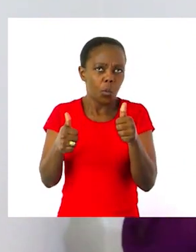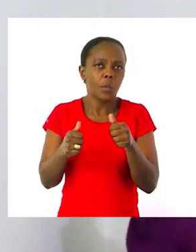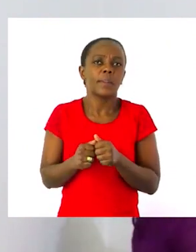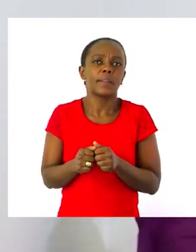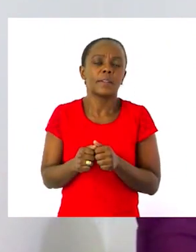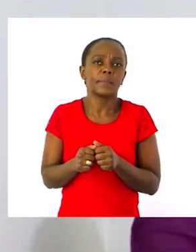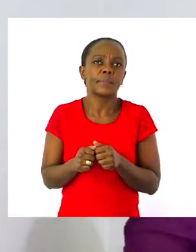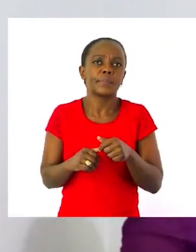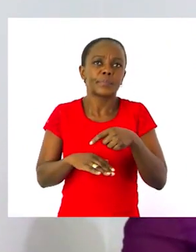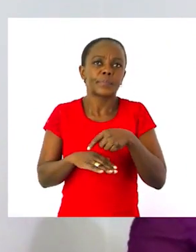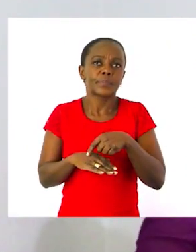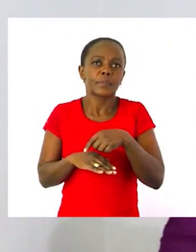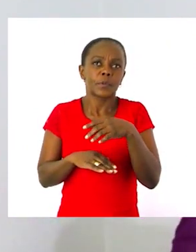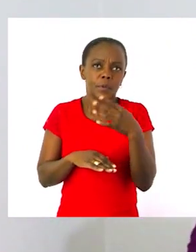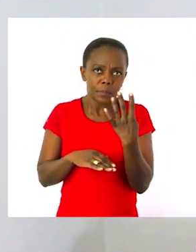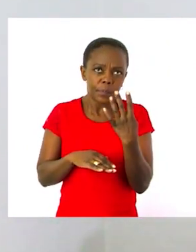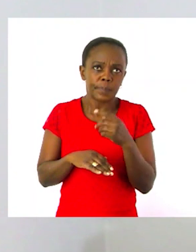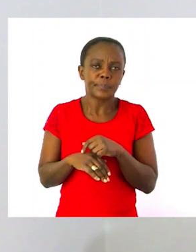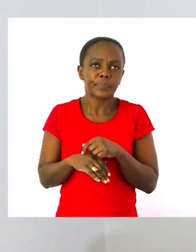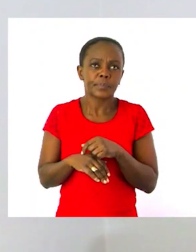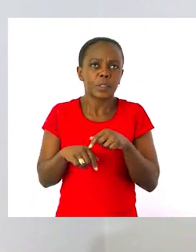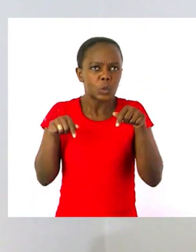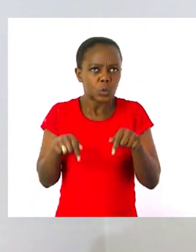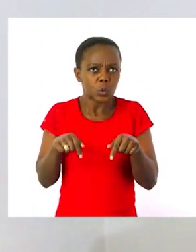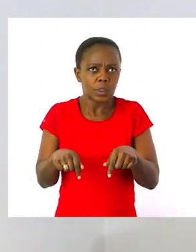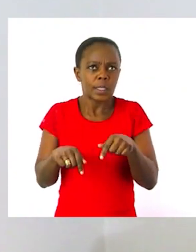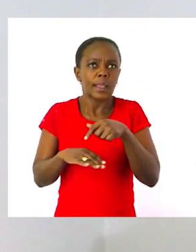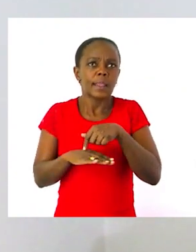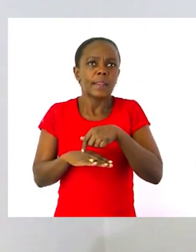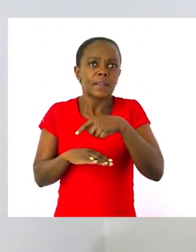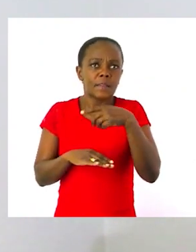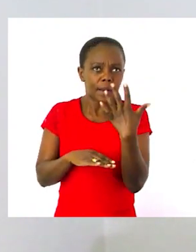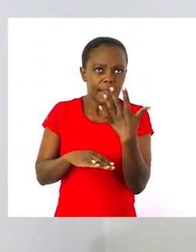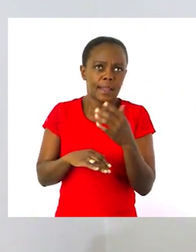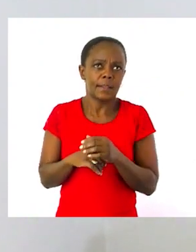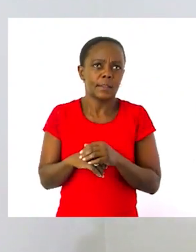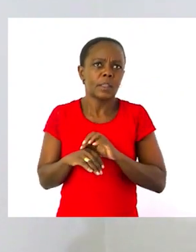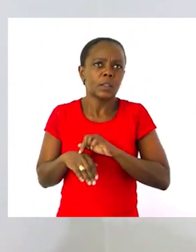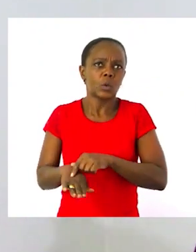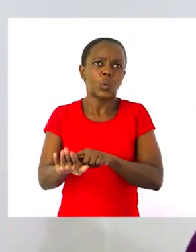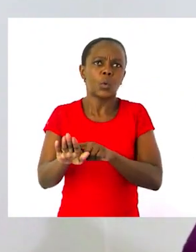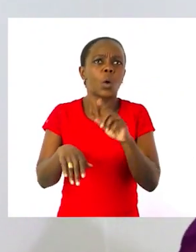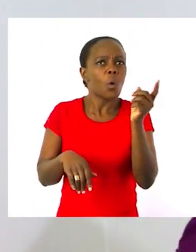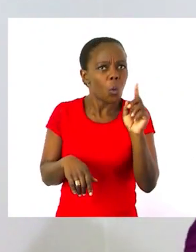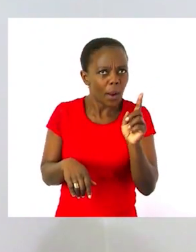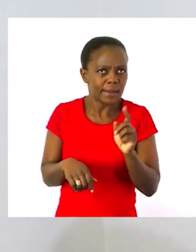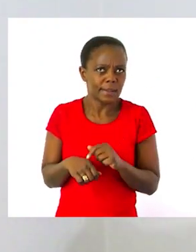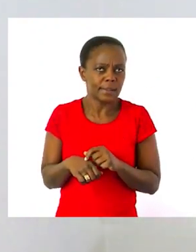Thursday. If today is a Friday, tomorrow will be a Saturday.